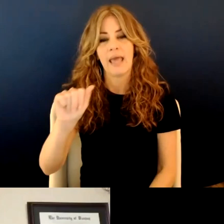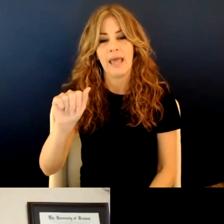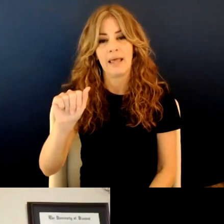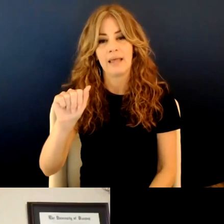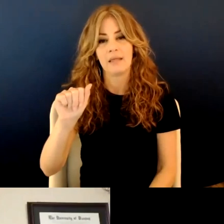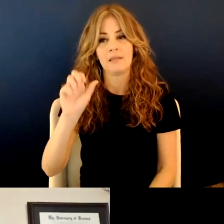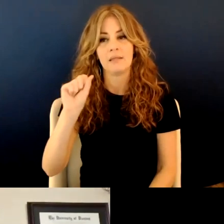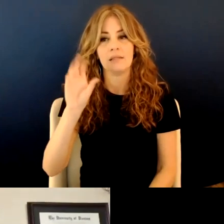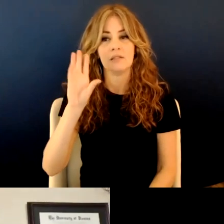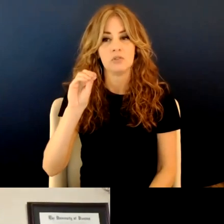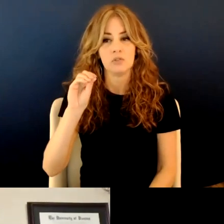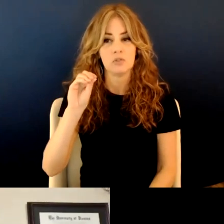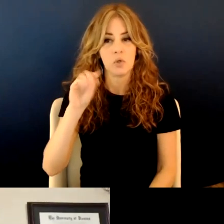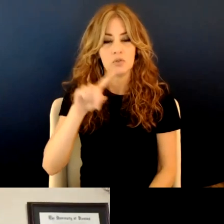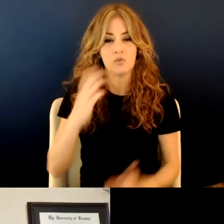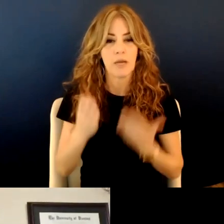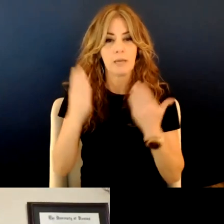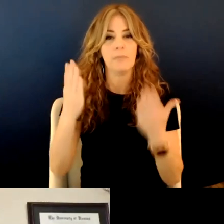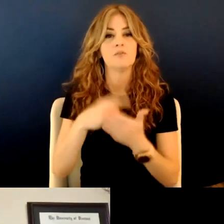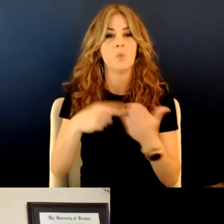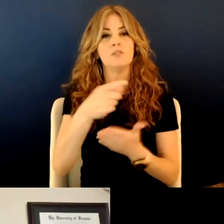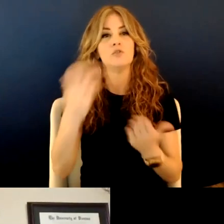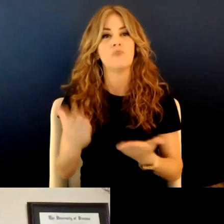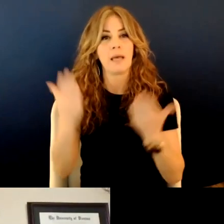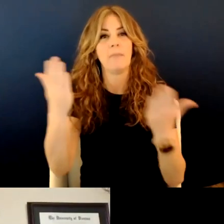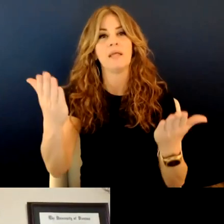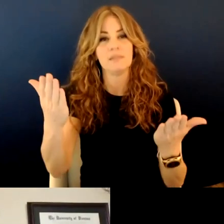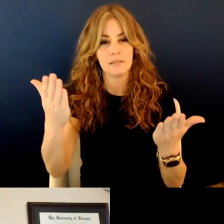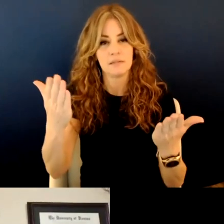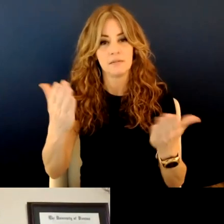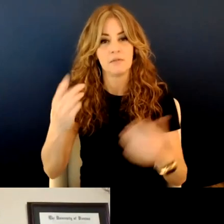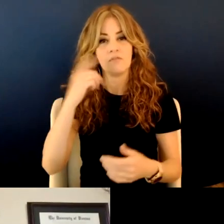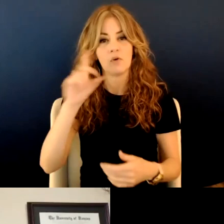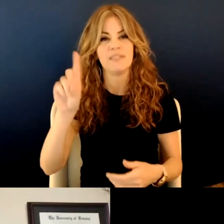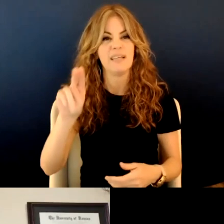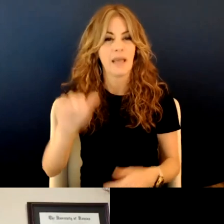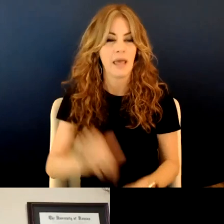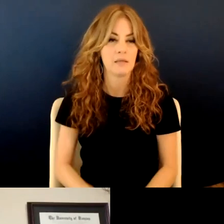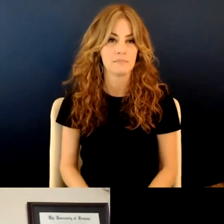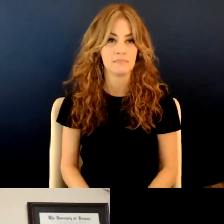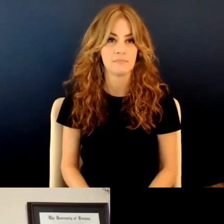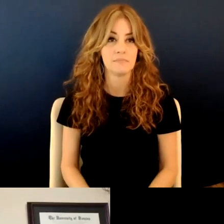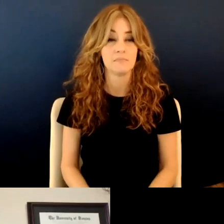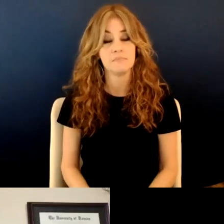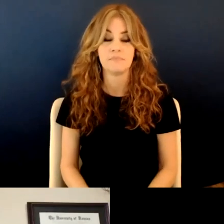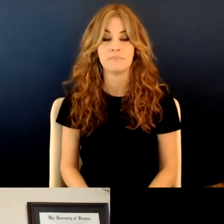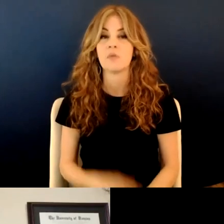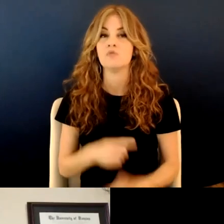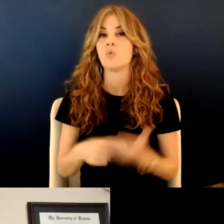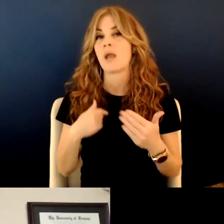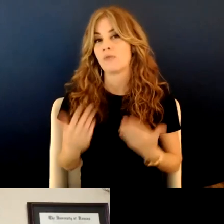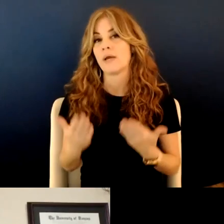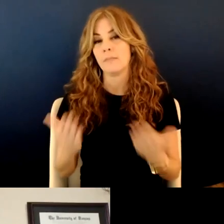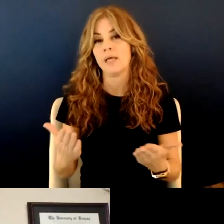so do you recommend, what do you recommend, uh, for the DNA? Um, okay. So here's what I recommend. I